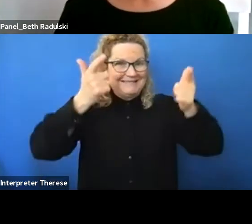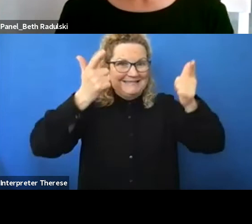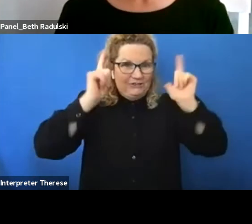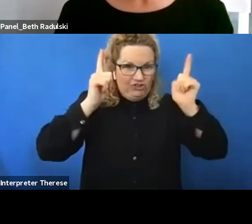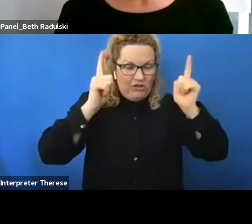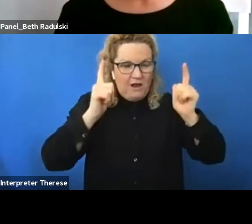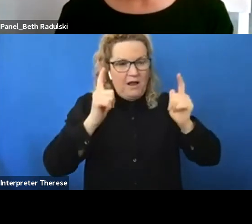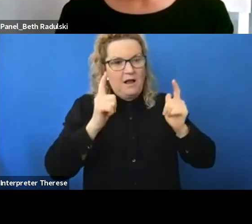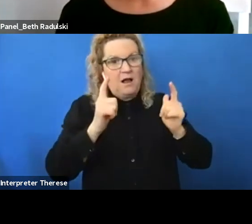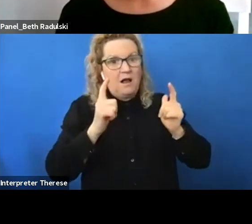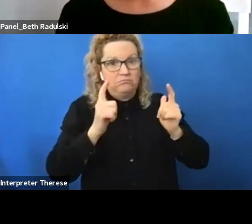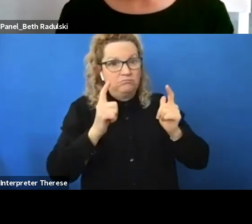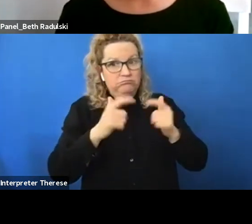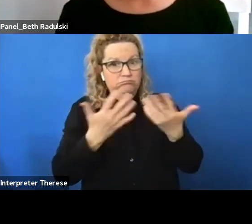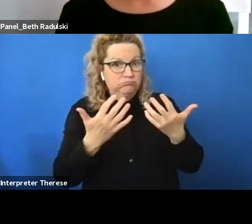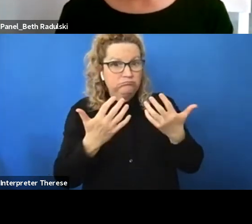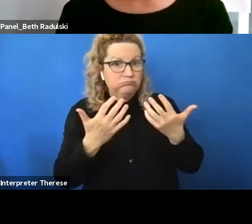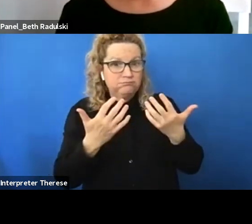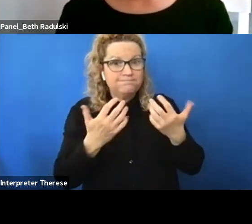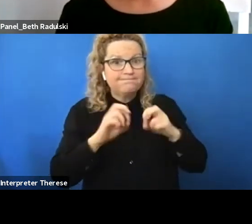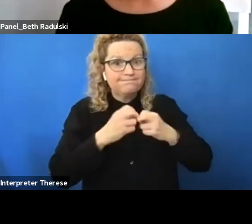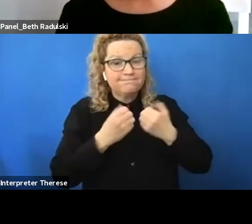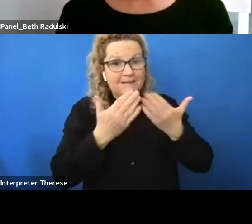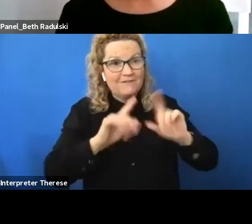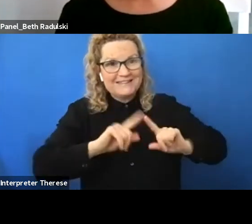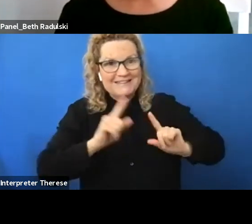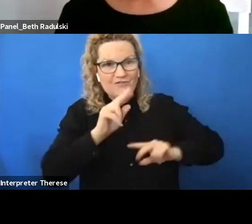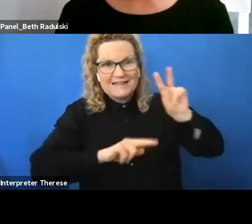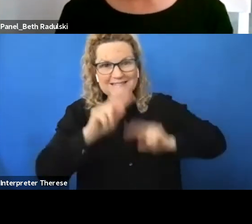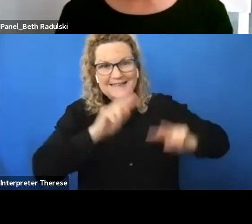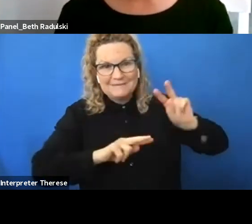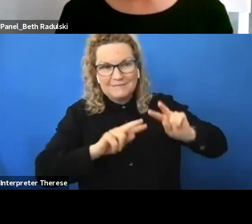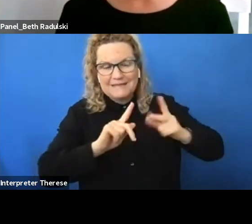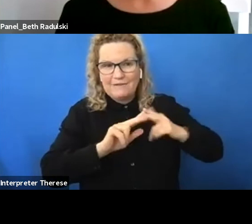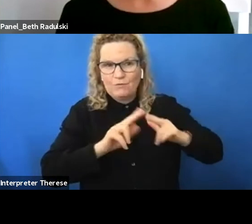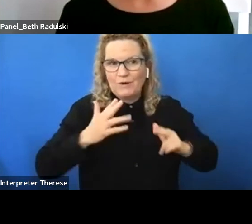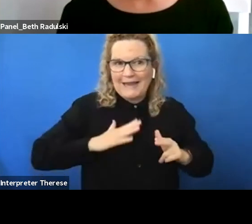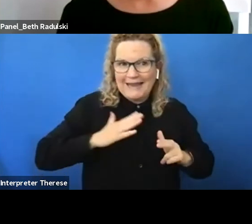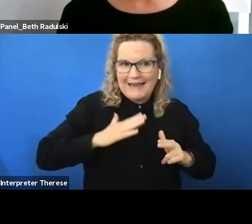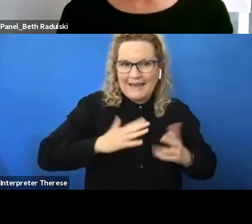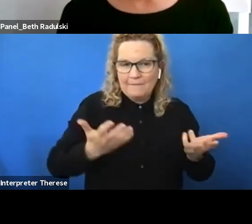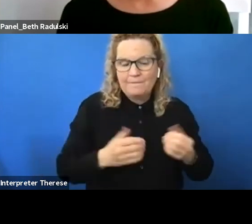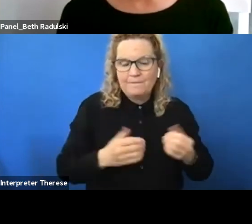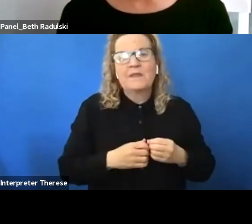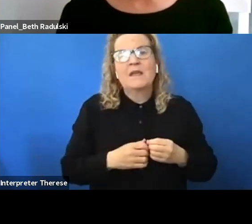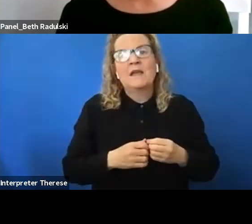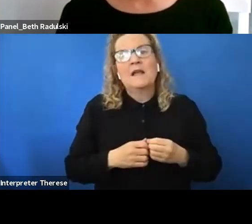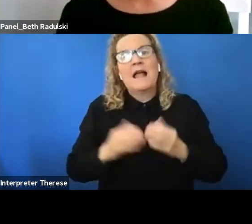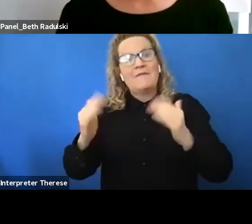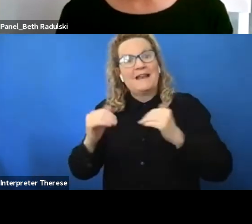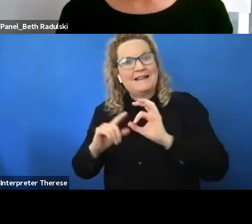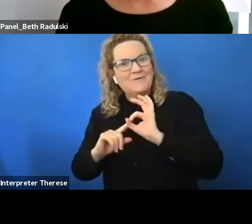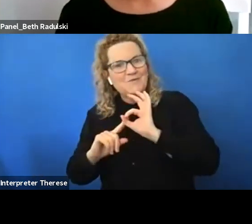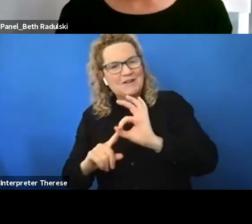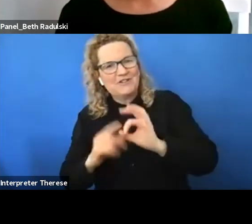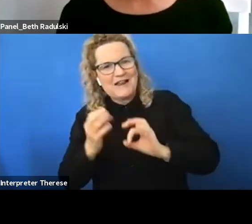have had any issues with providing you with alternative assessments if and when required and then the follow-up comment was that at